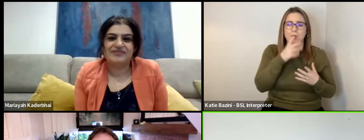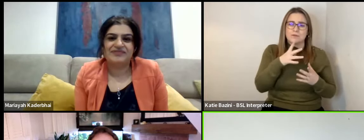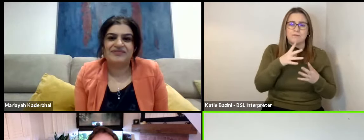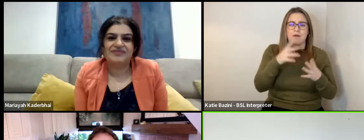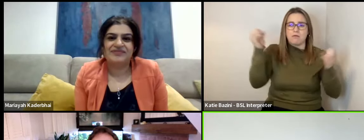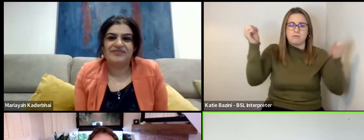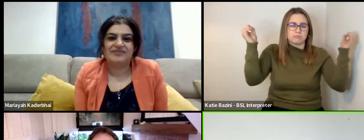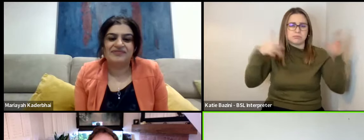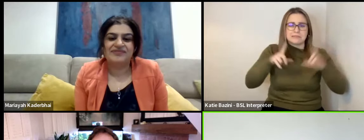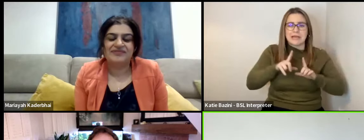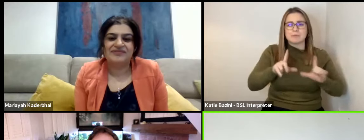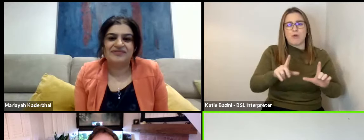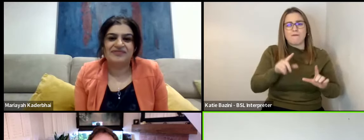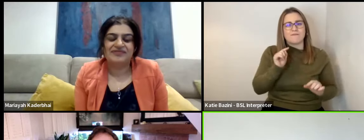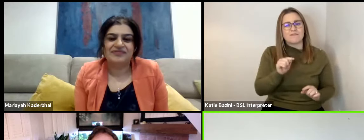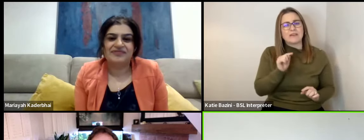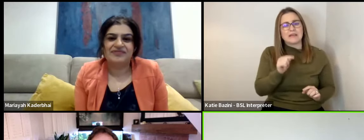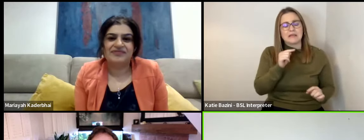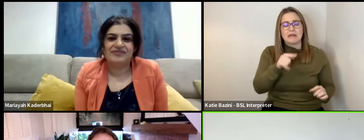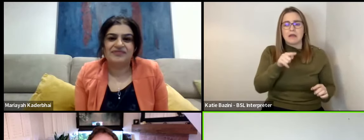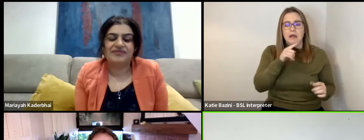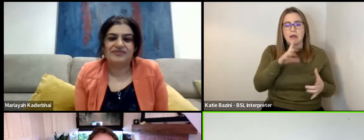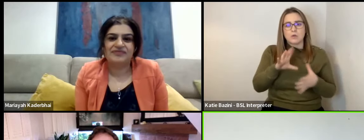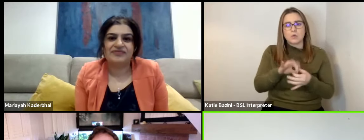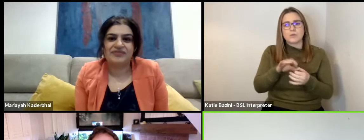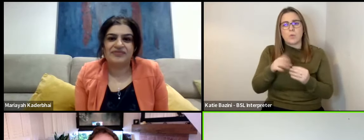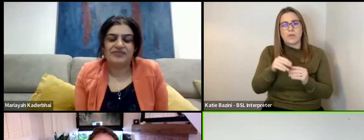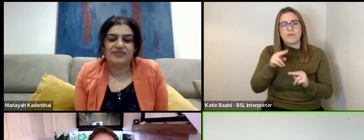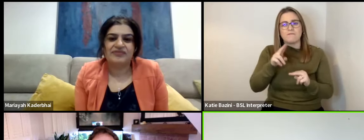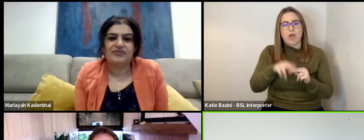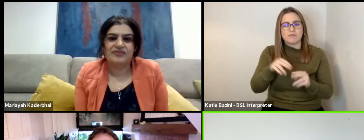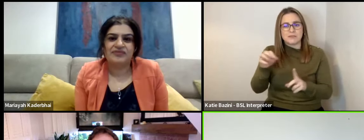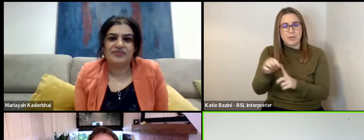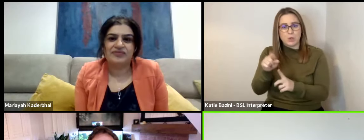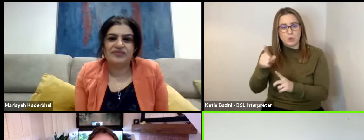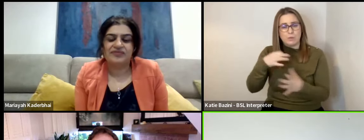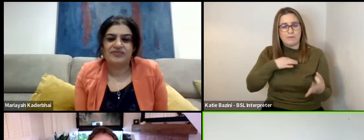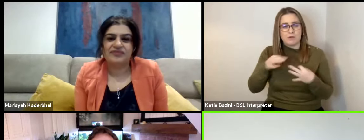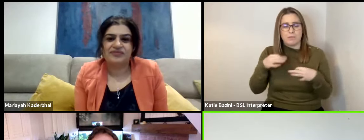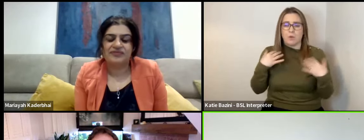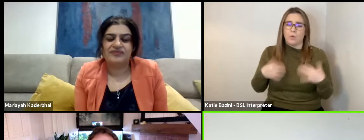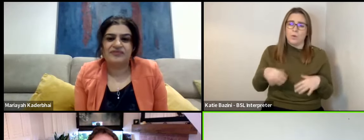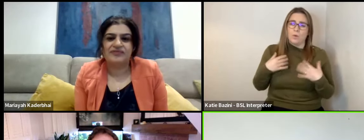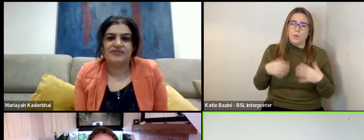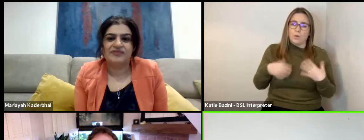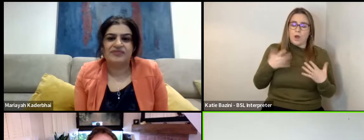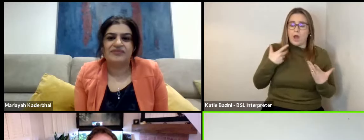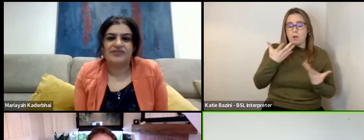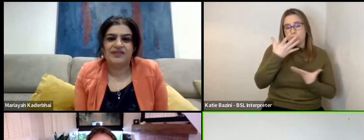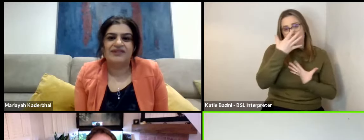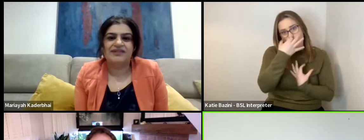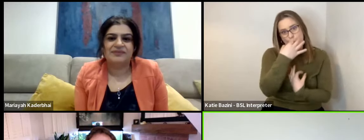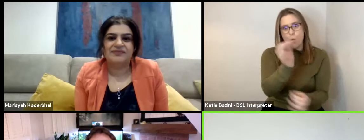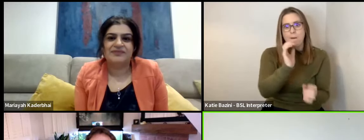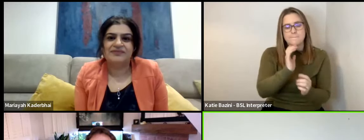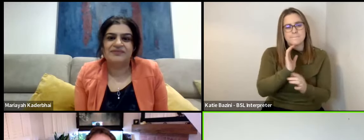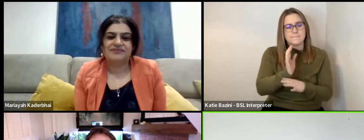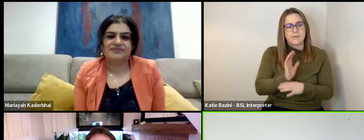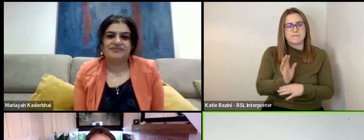And together with Florence Pugh's performance, just how many spellbound for the whole of that film.